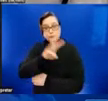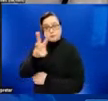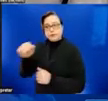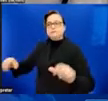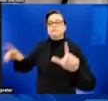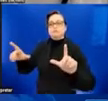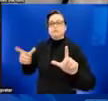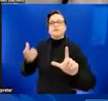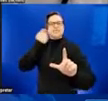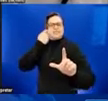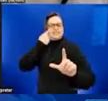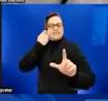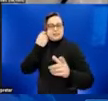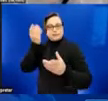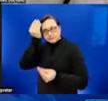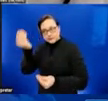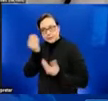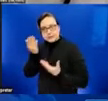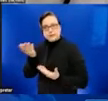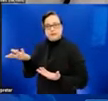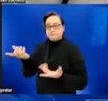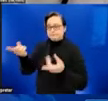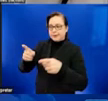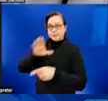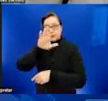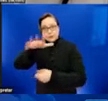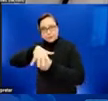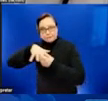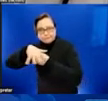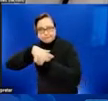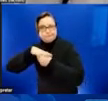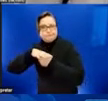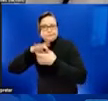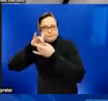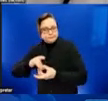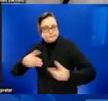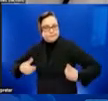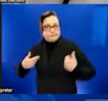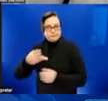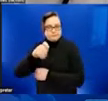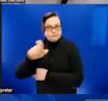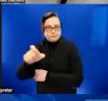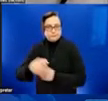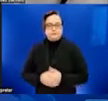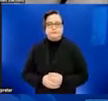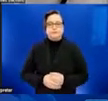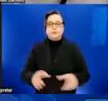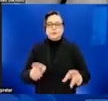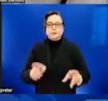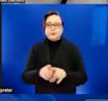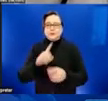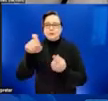information on what is happening in your area regarding monkeypox. Also, speak up when you see